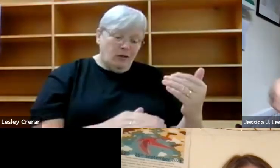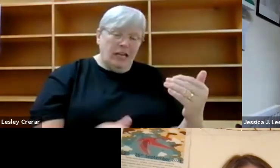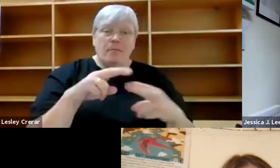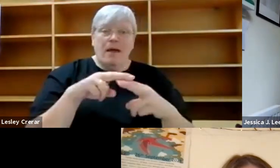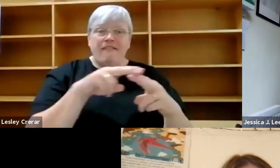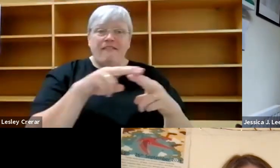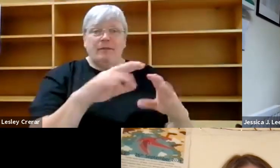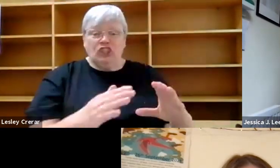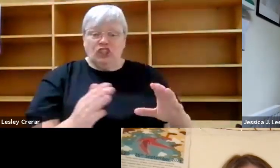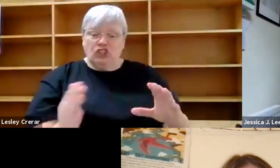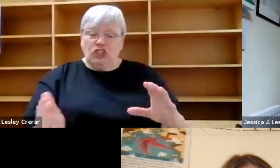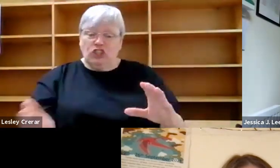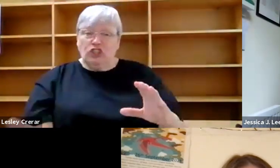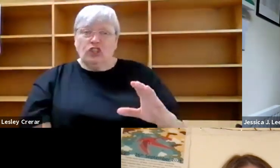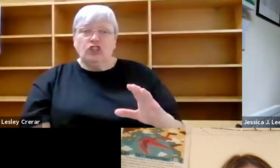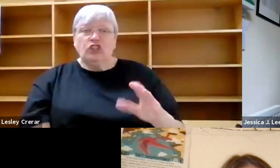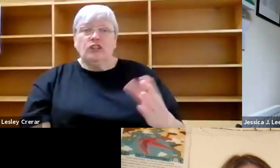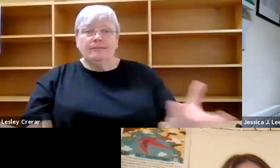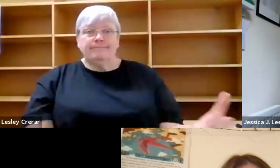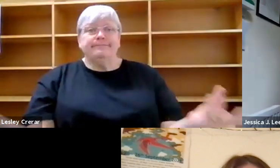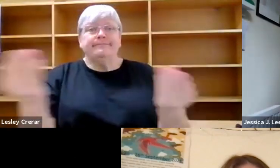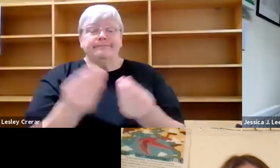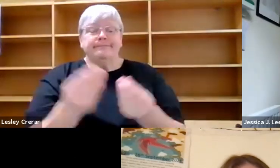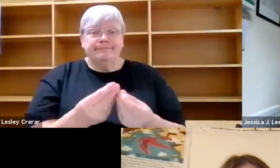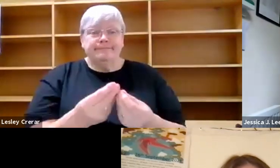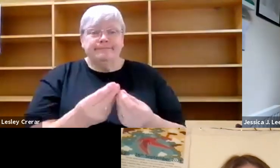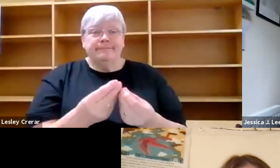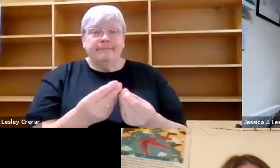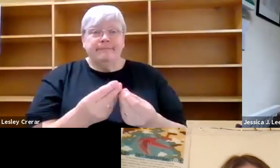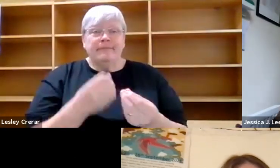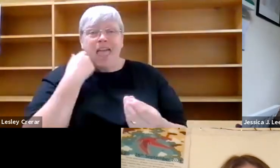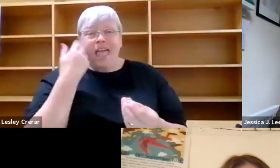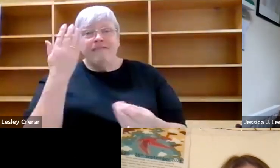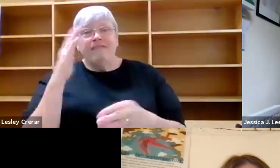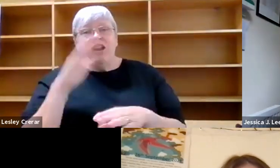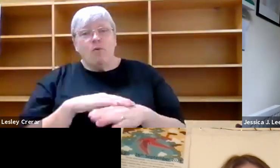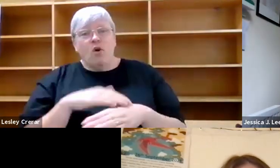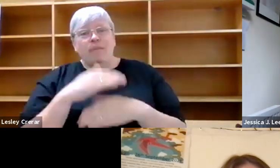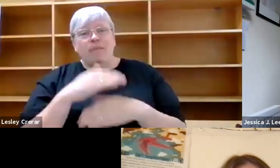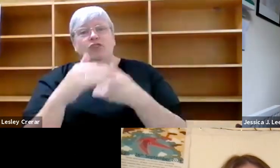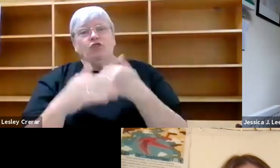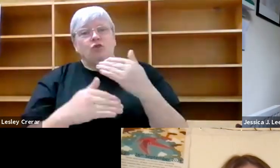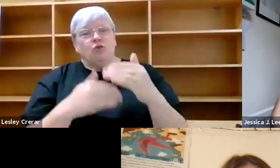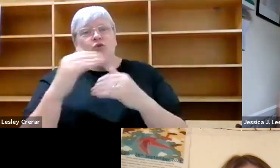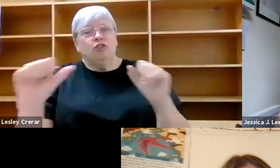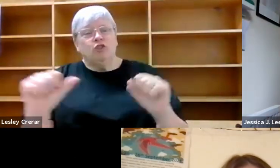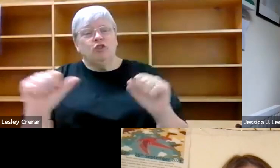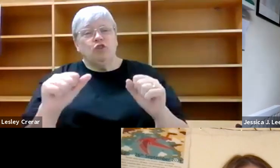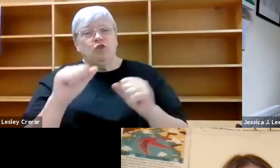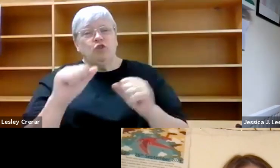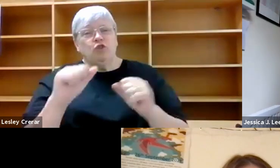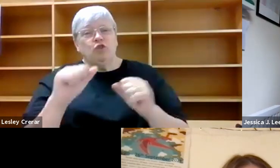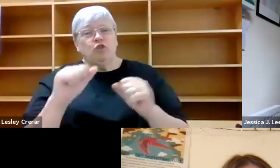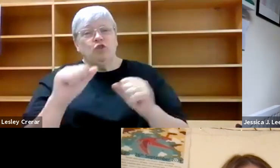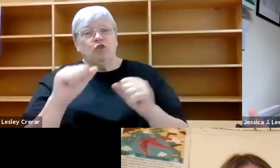you could, like every moment in the book should scale up to mirror all of those other scales. Once I realized that the book had